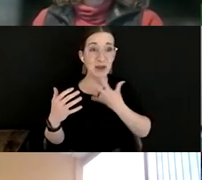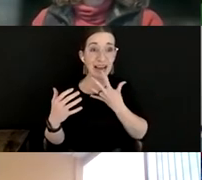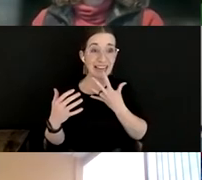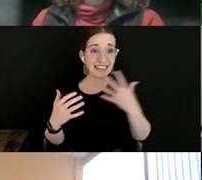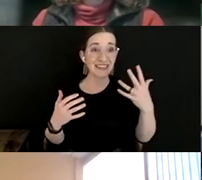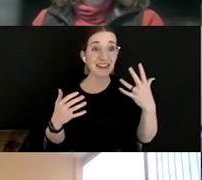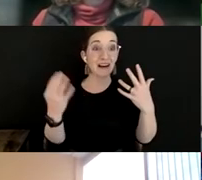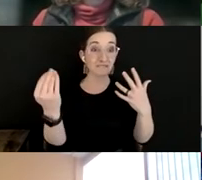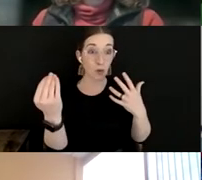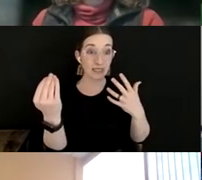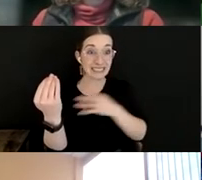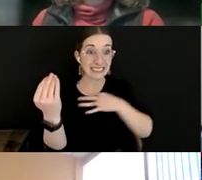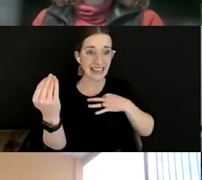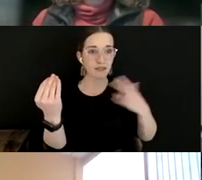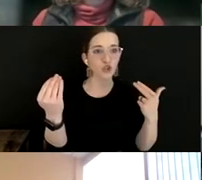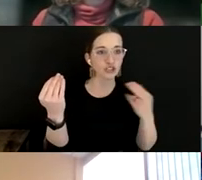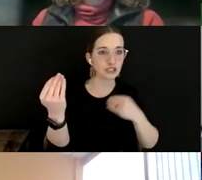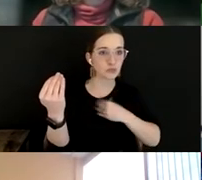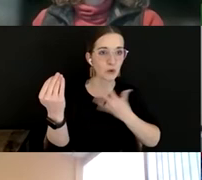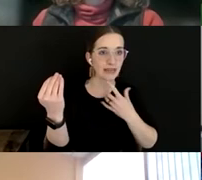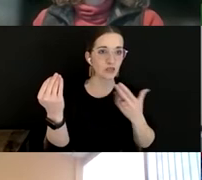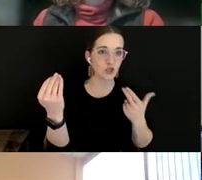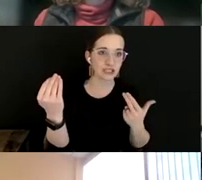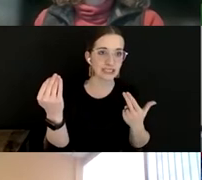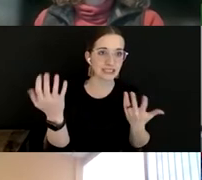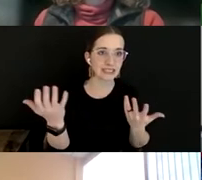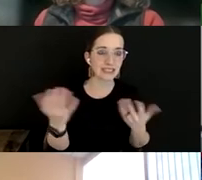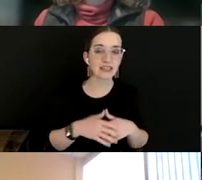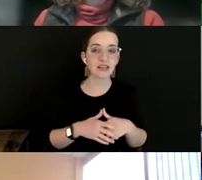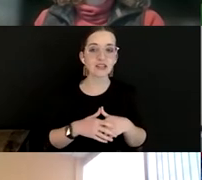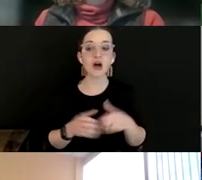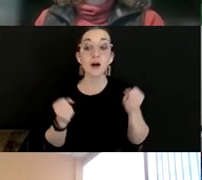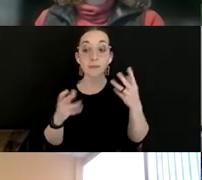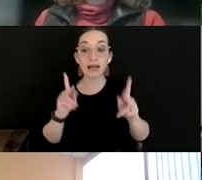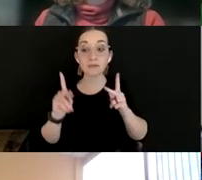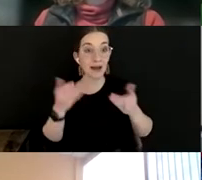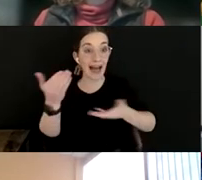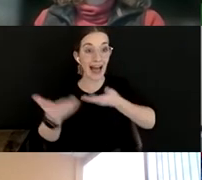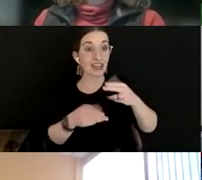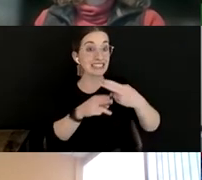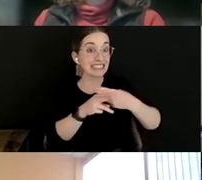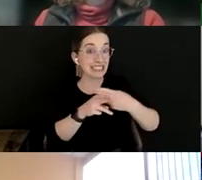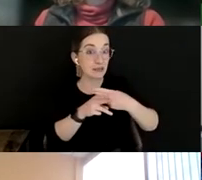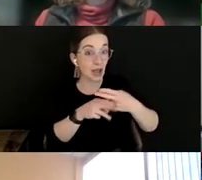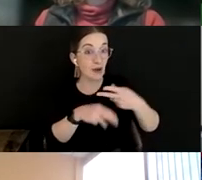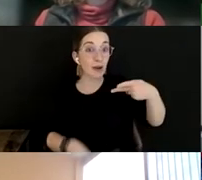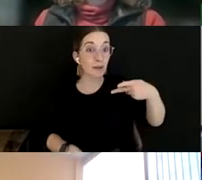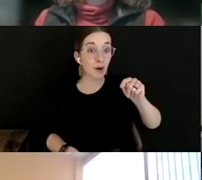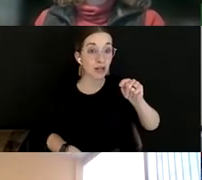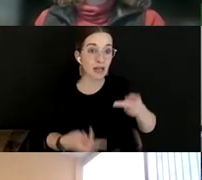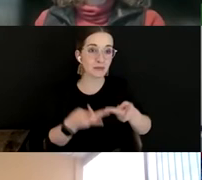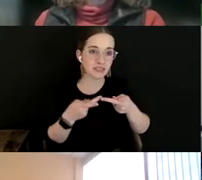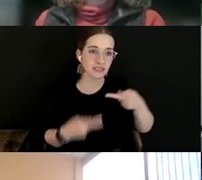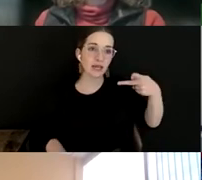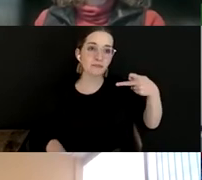And there was a large folks, there were a large number of folks that were hired in temporary positions that, and part-time positions that were people of color,